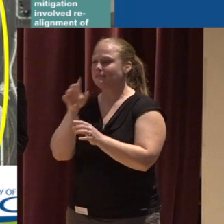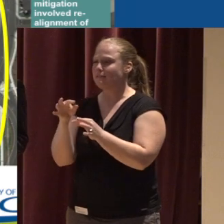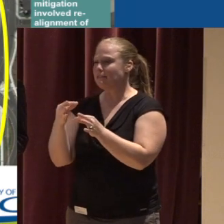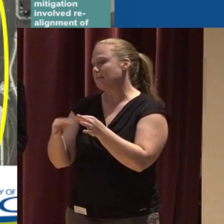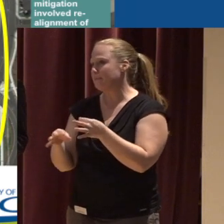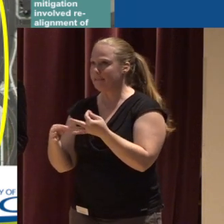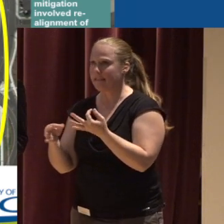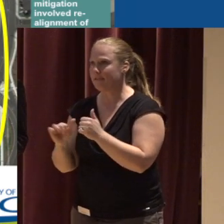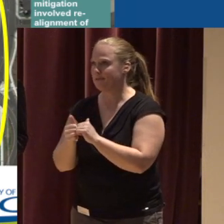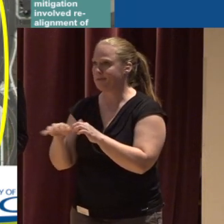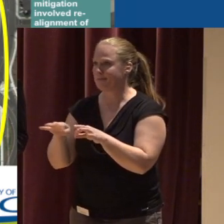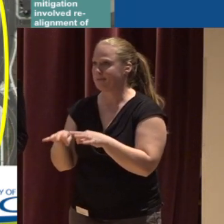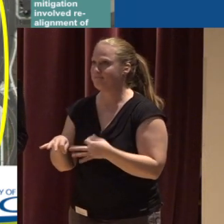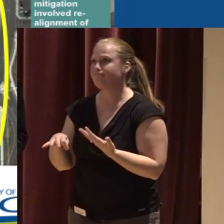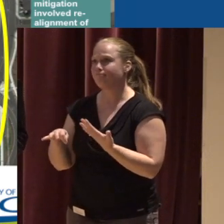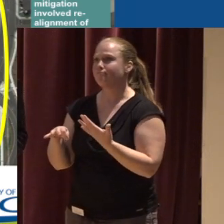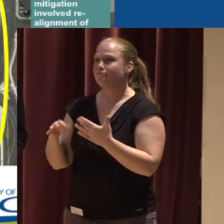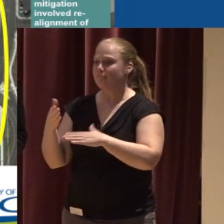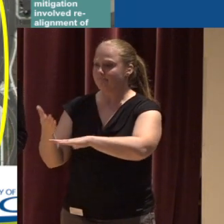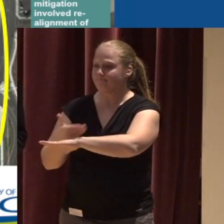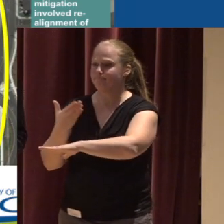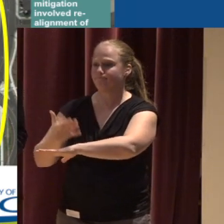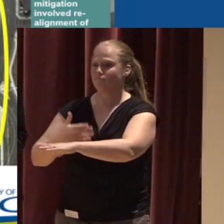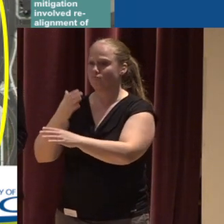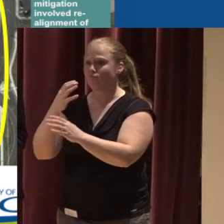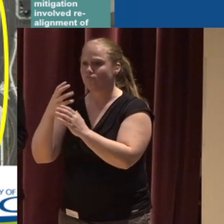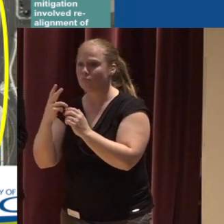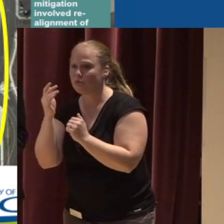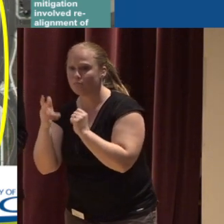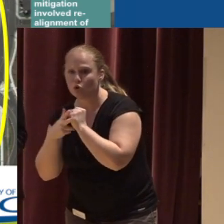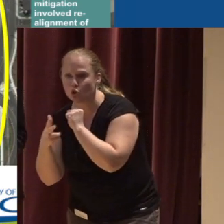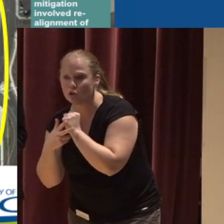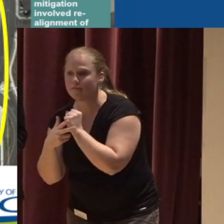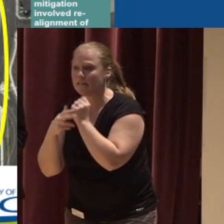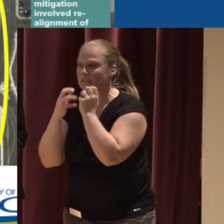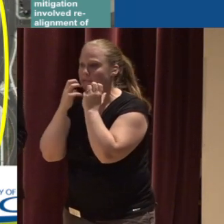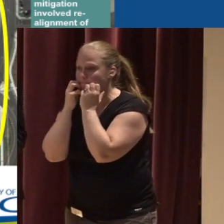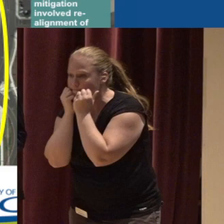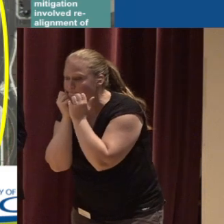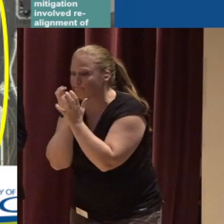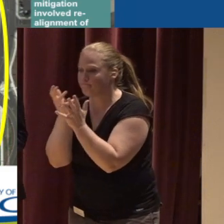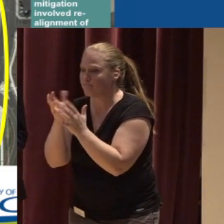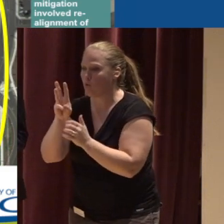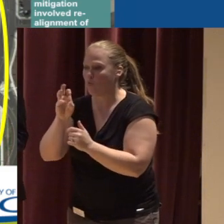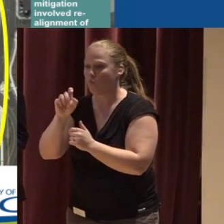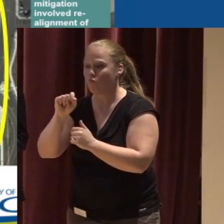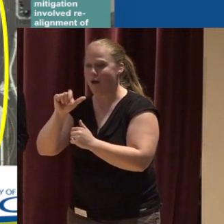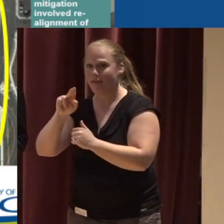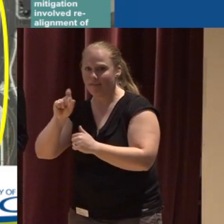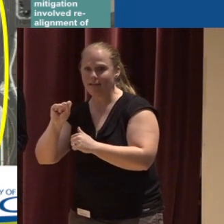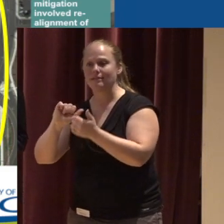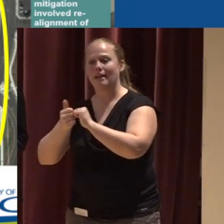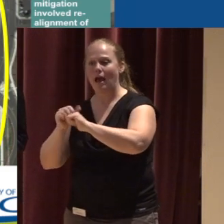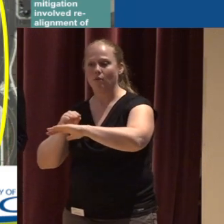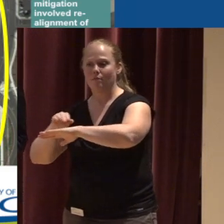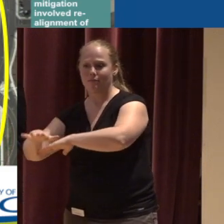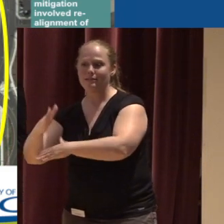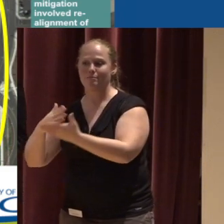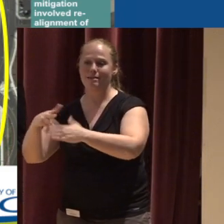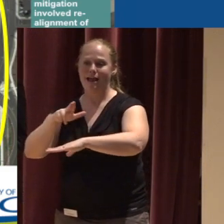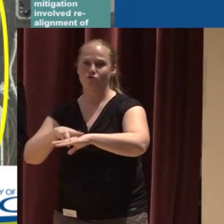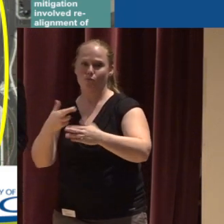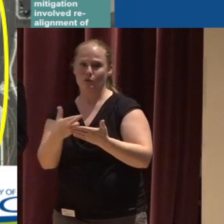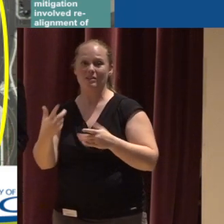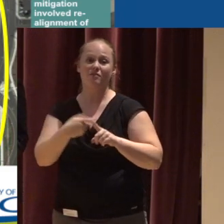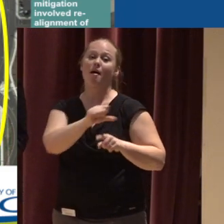put It's restoring, enhancing, and preserving streams and wetlands In response to impacts to those natural resources somewhere else